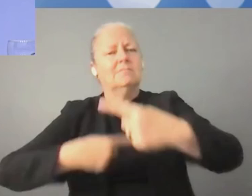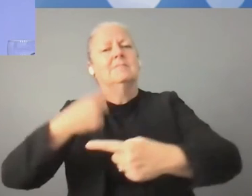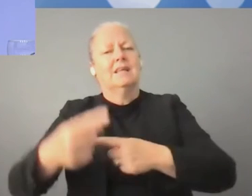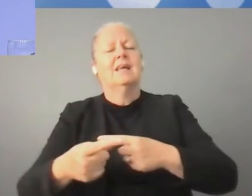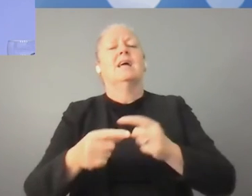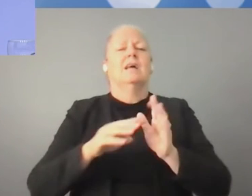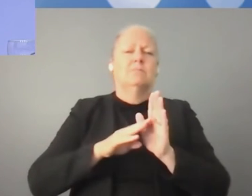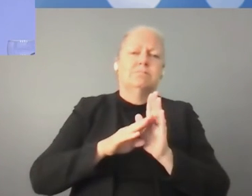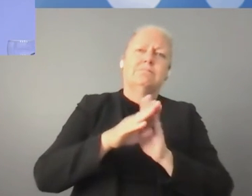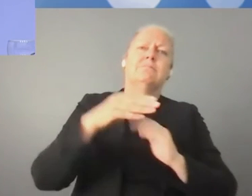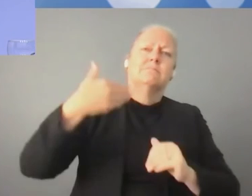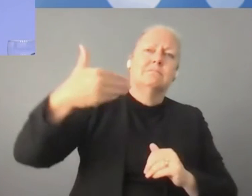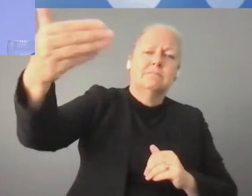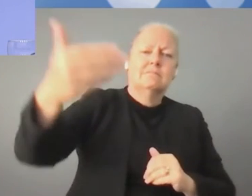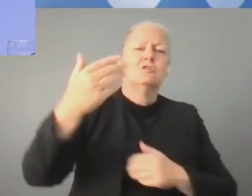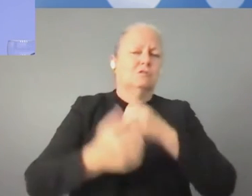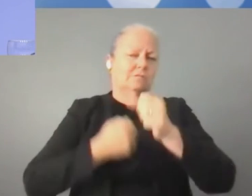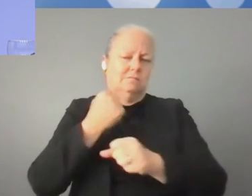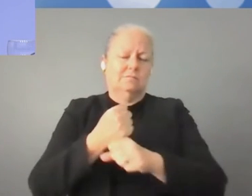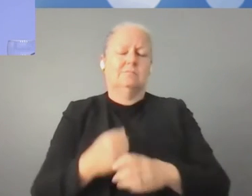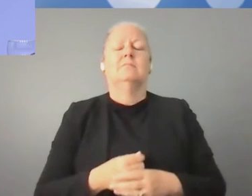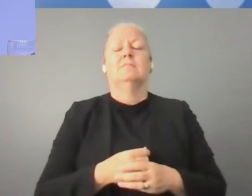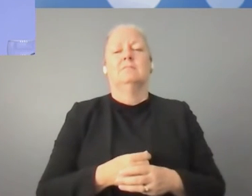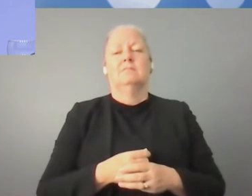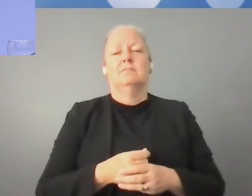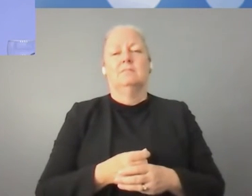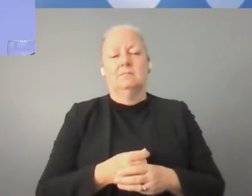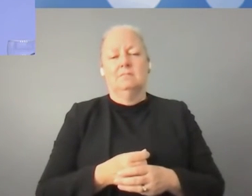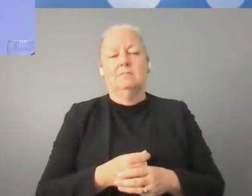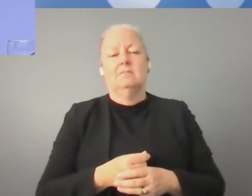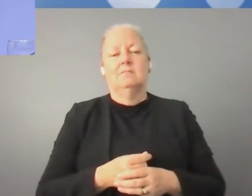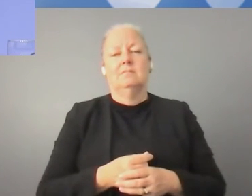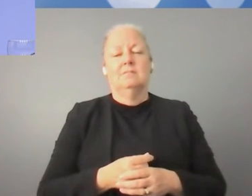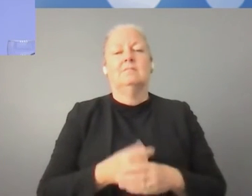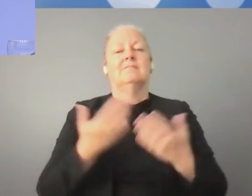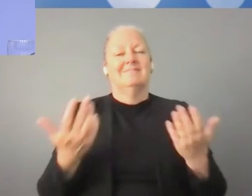And without doubt, the world ahead of us is digital.